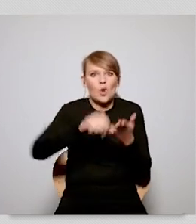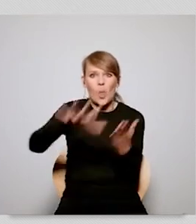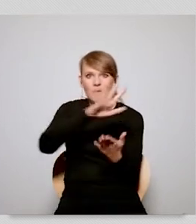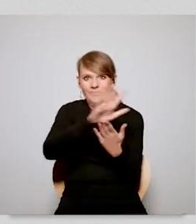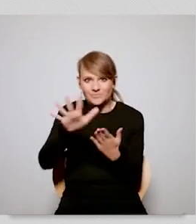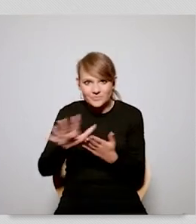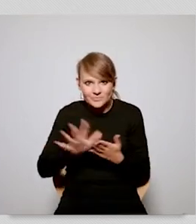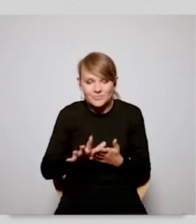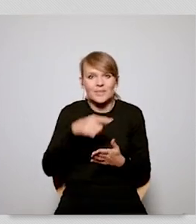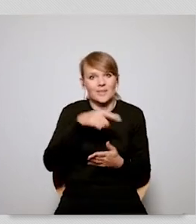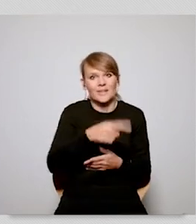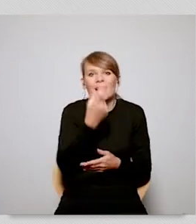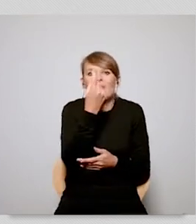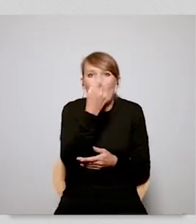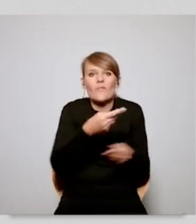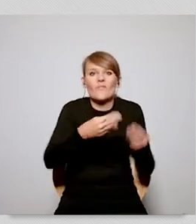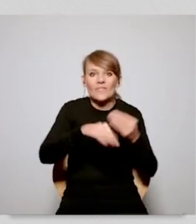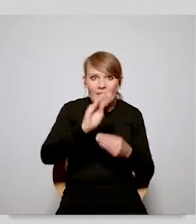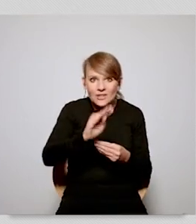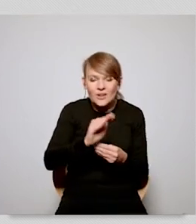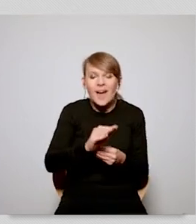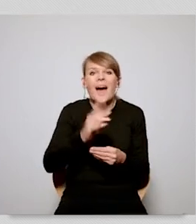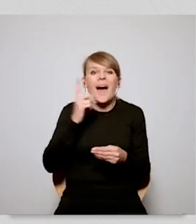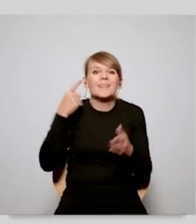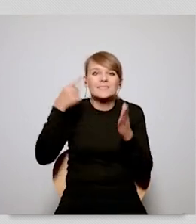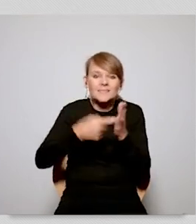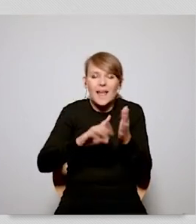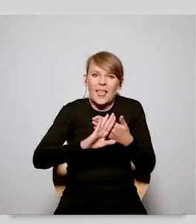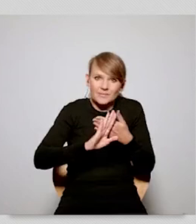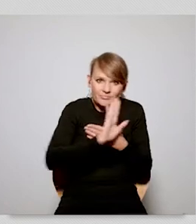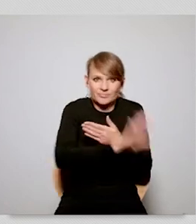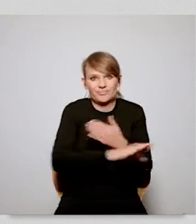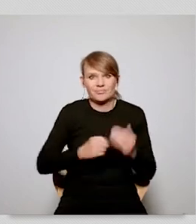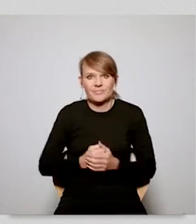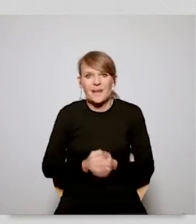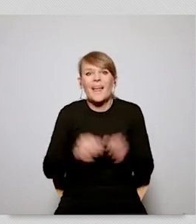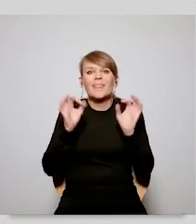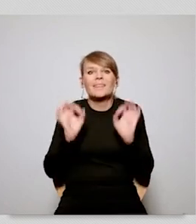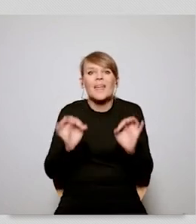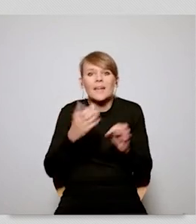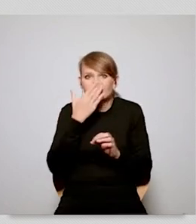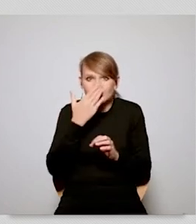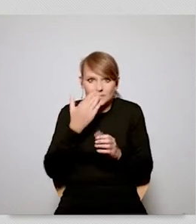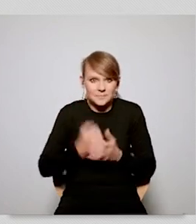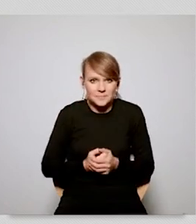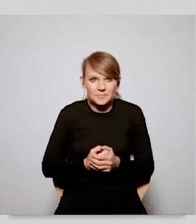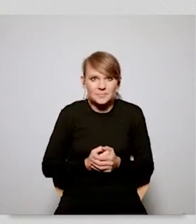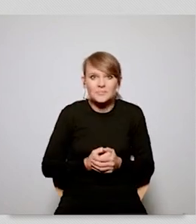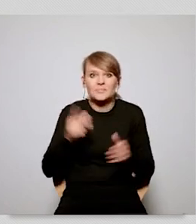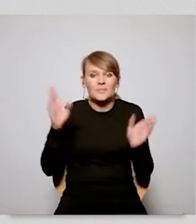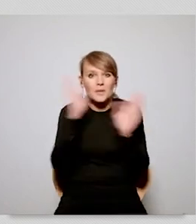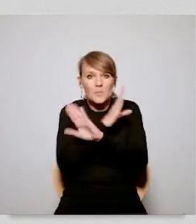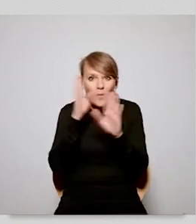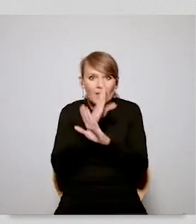for for a time indeed the cost of energy will grow but the point is to push fossil